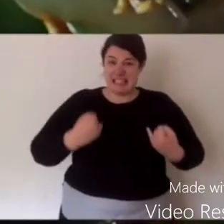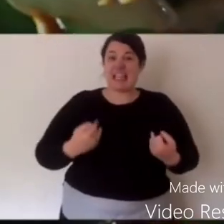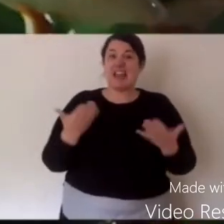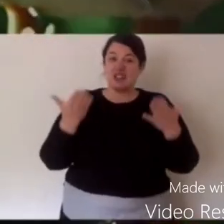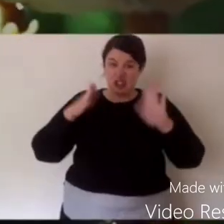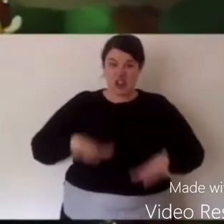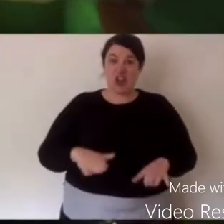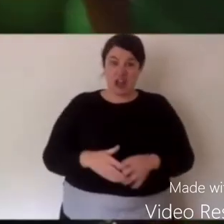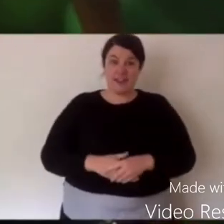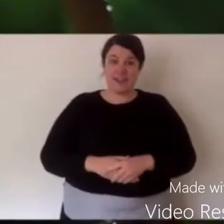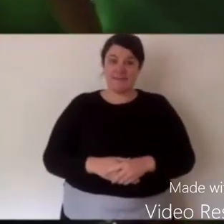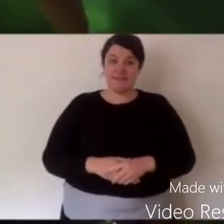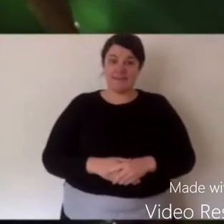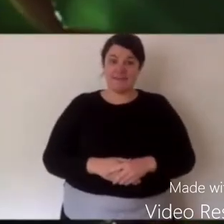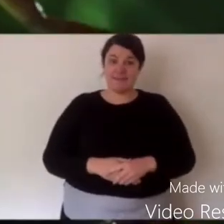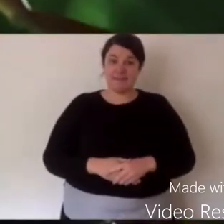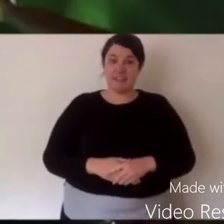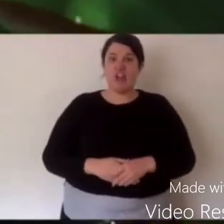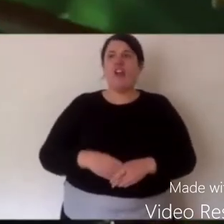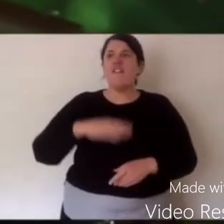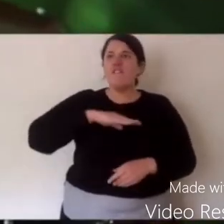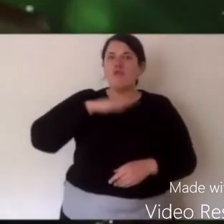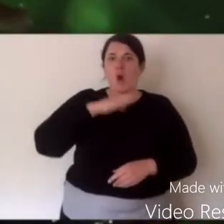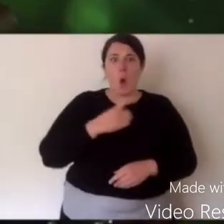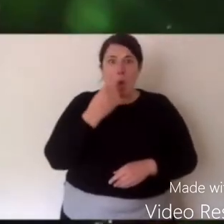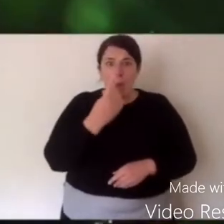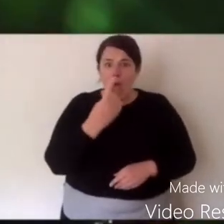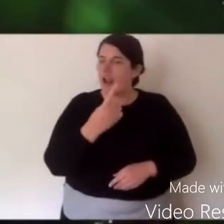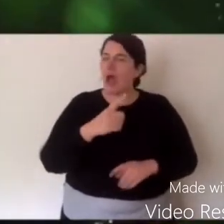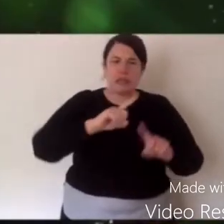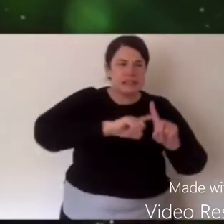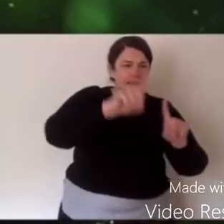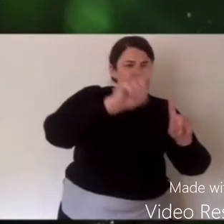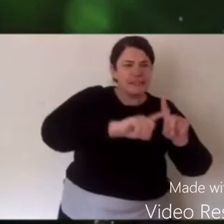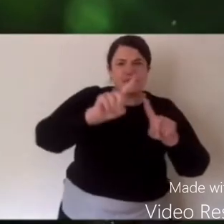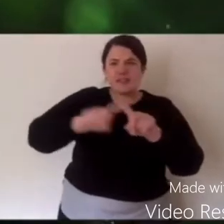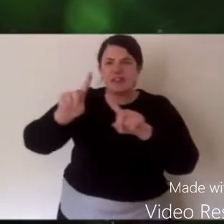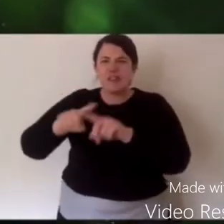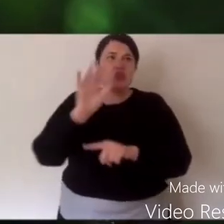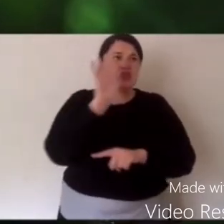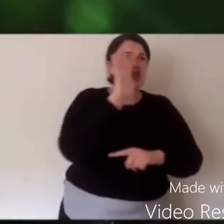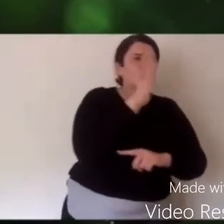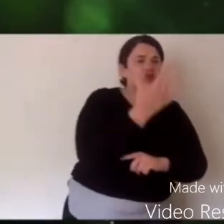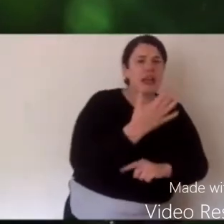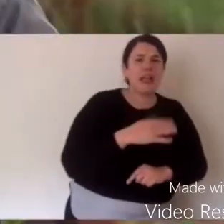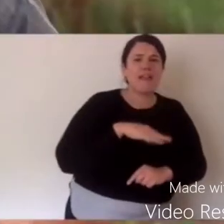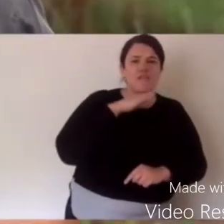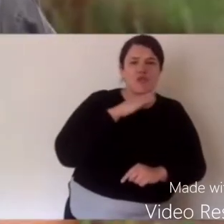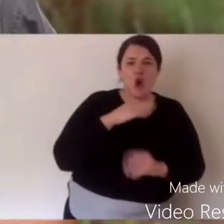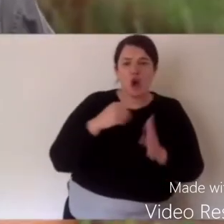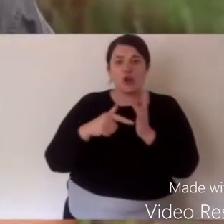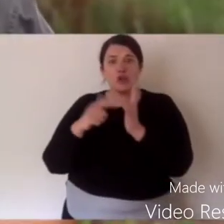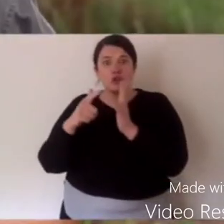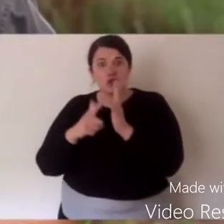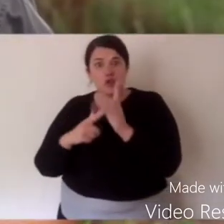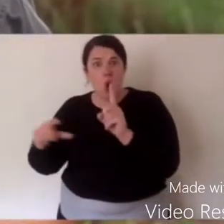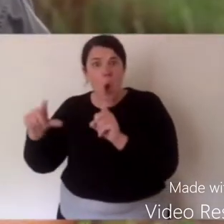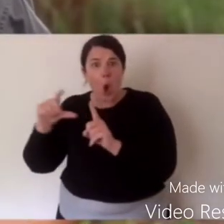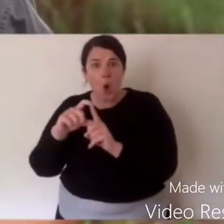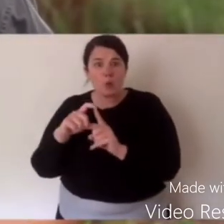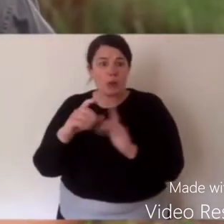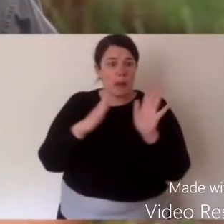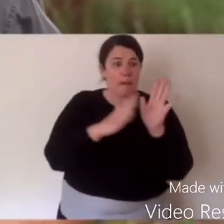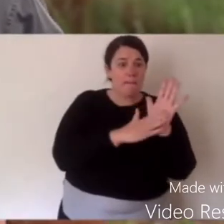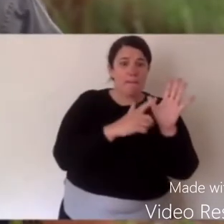There are so many different species of frogs. You've got tree frogs, and marsh frogs, and toads, and